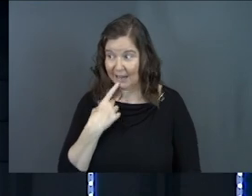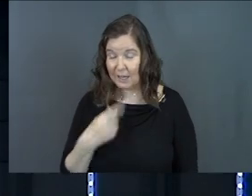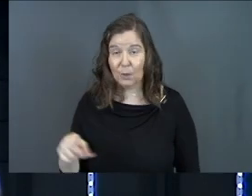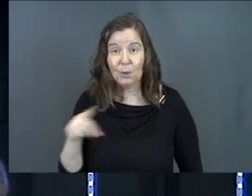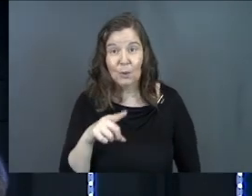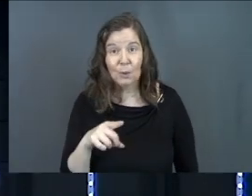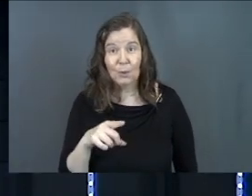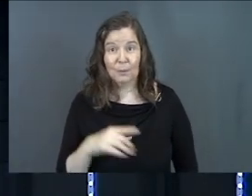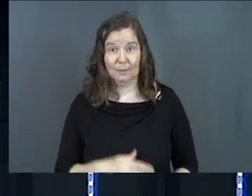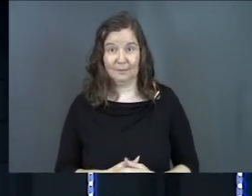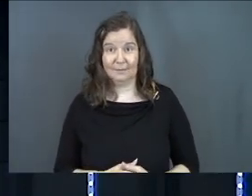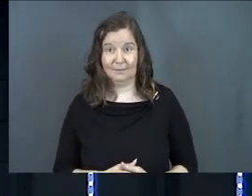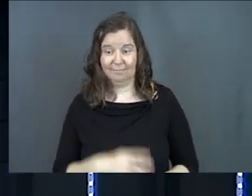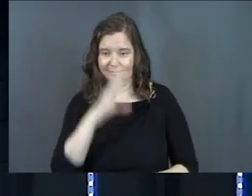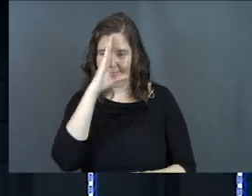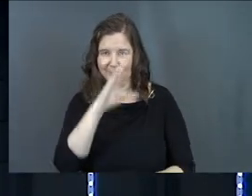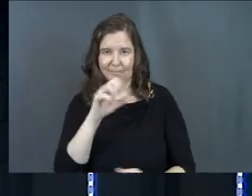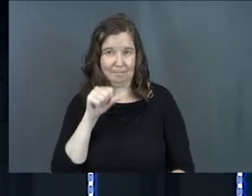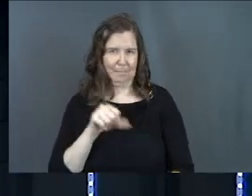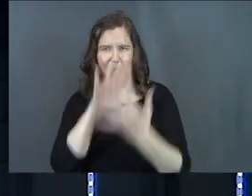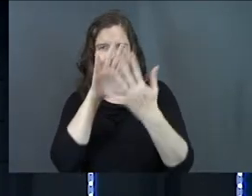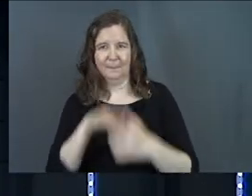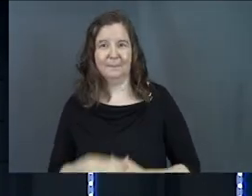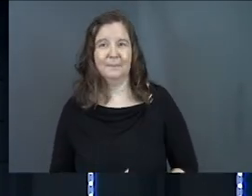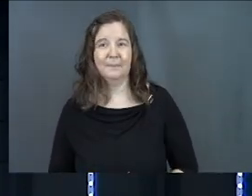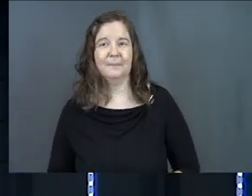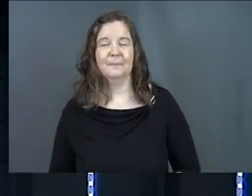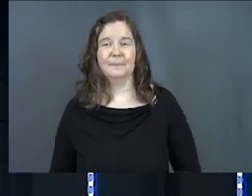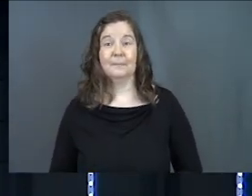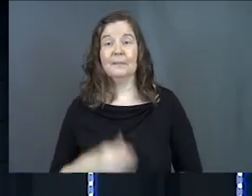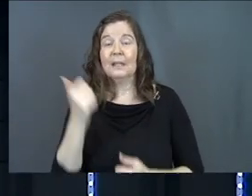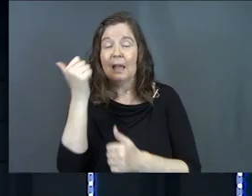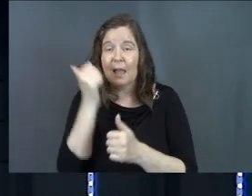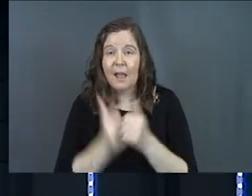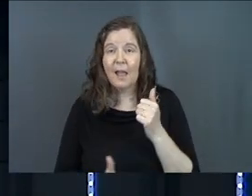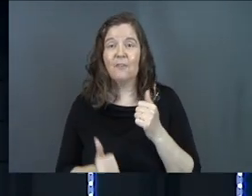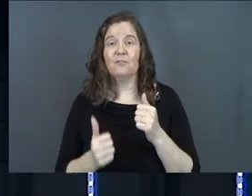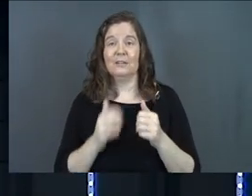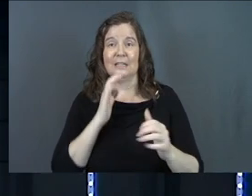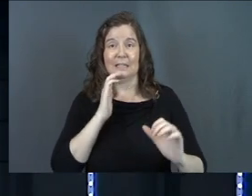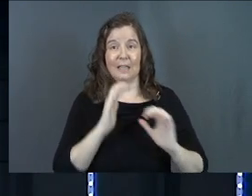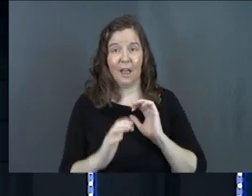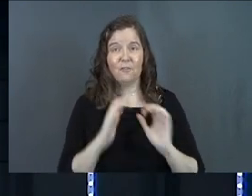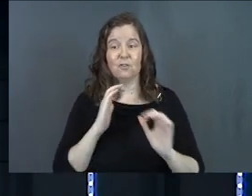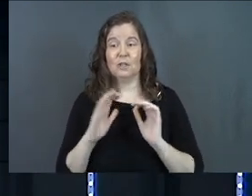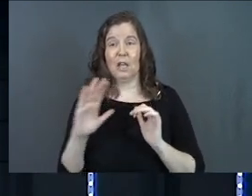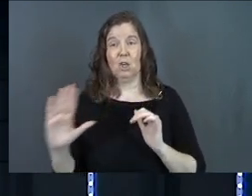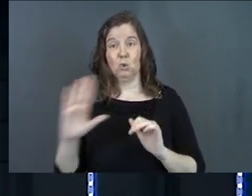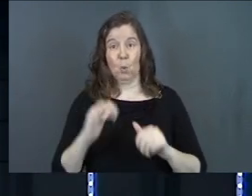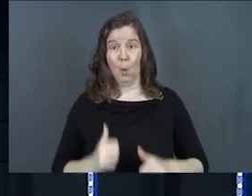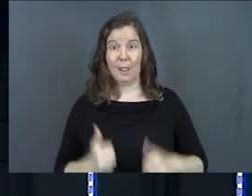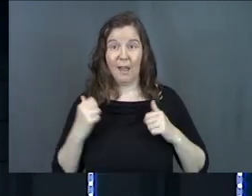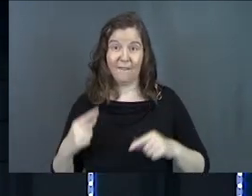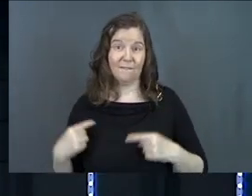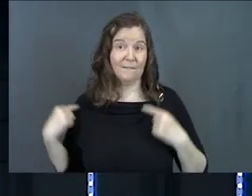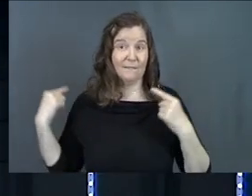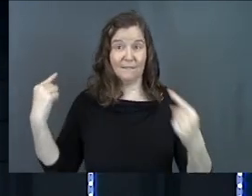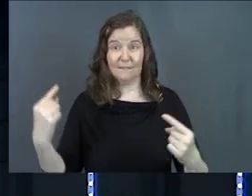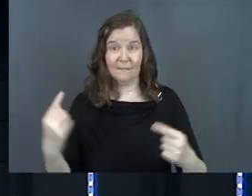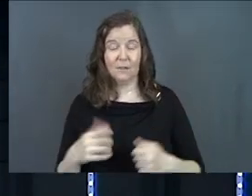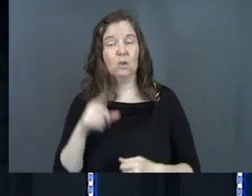I tell you? Here he is. Bam! Every single conversation in your life,